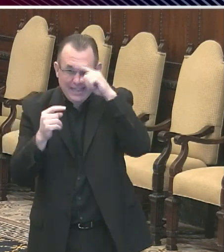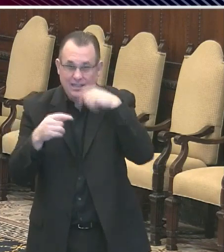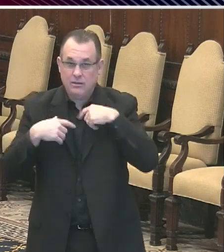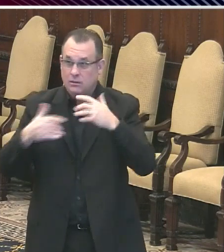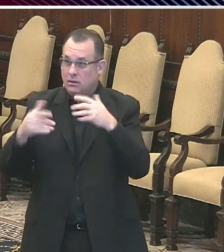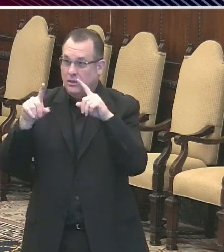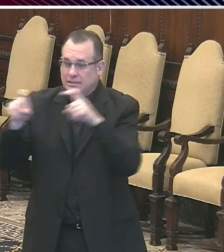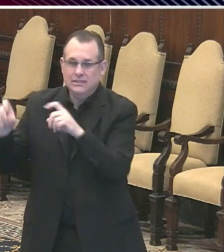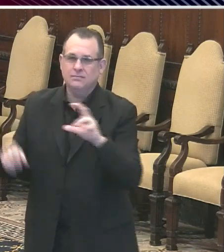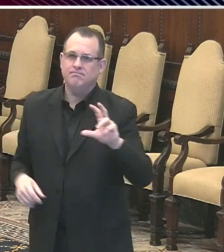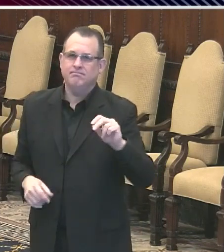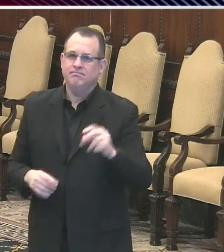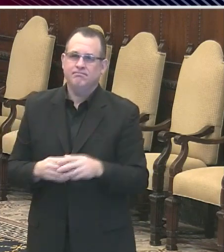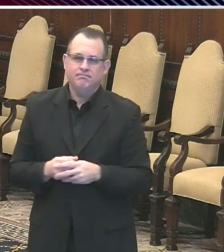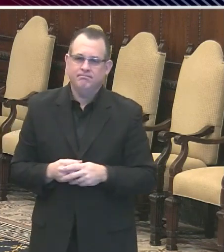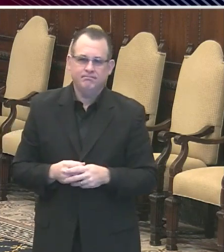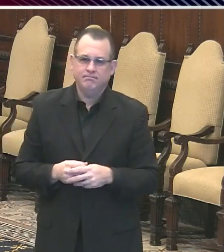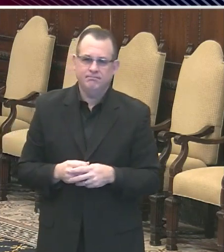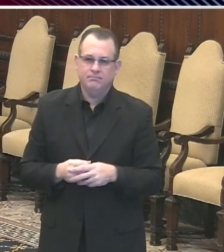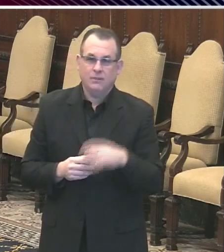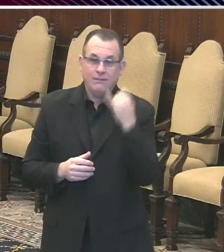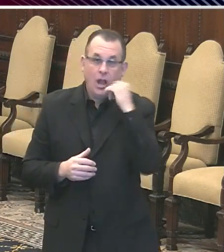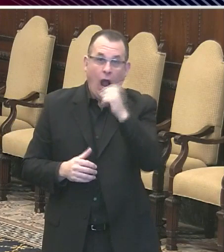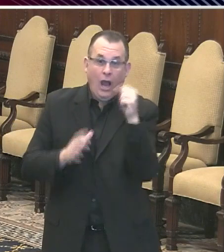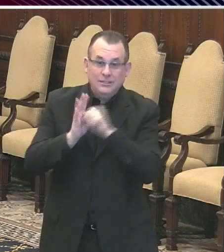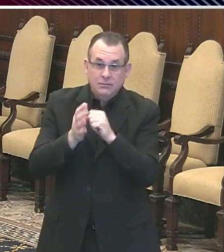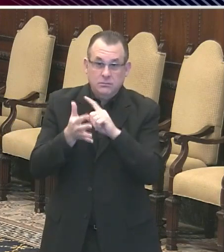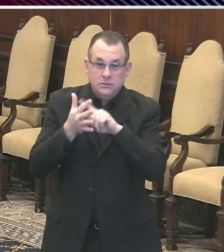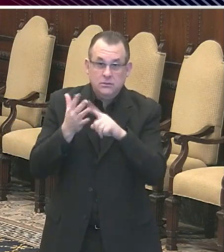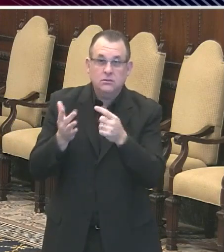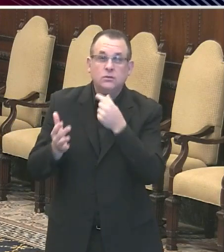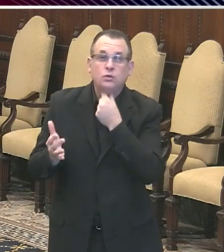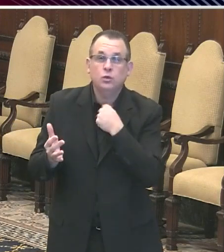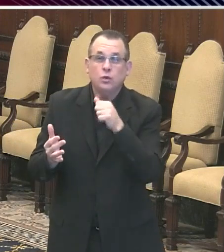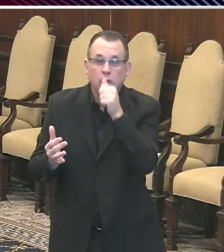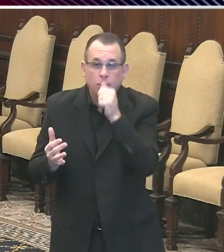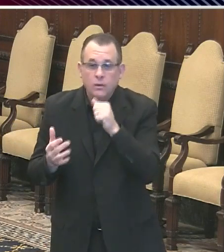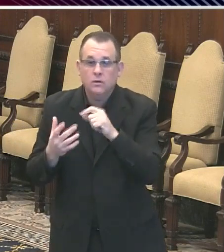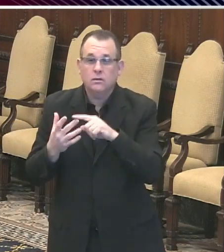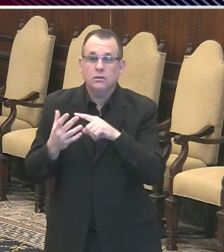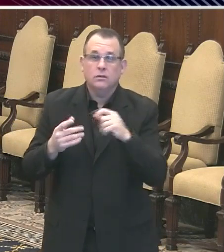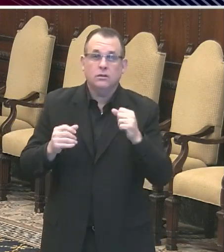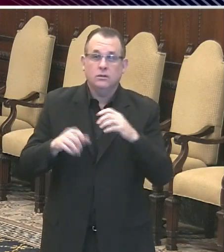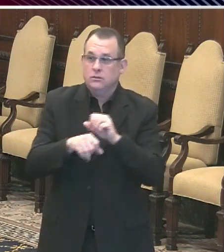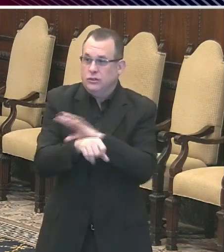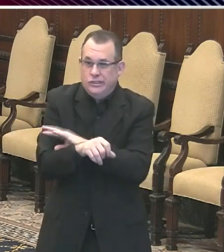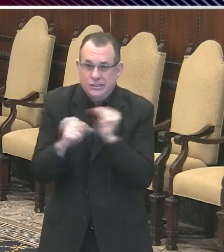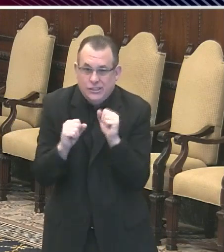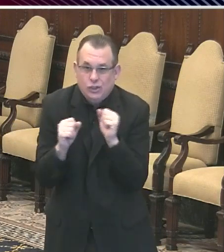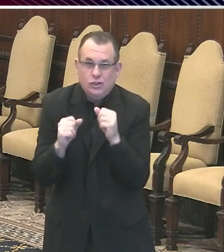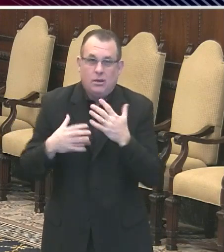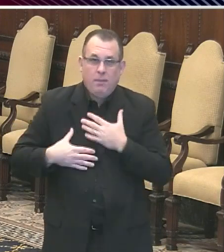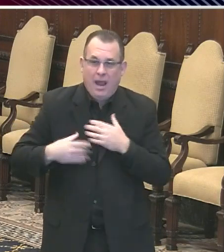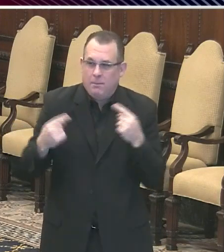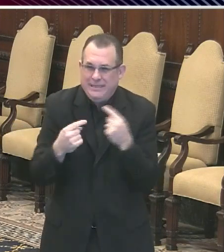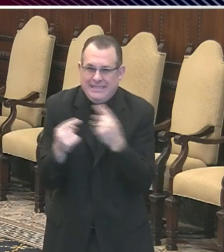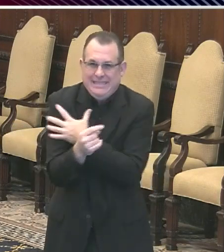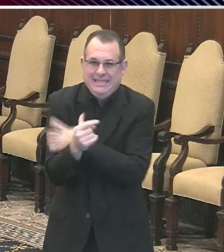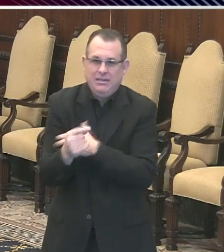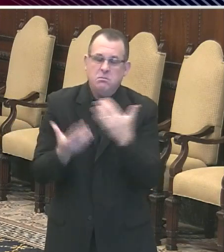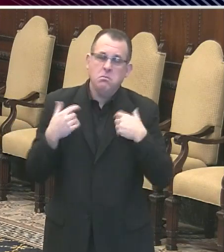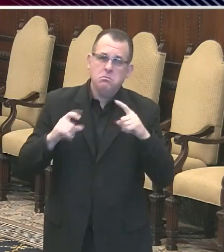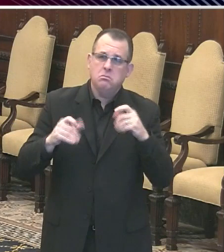symptoms seem like they could be a sign of coronavirus. And so we'll probably have an expanded view of symptoms that we would classify as